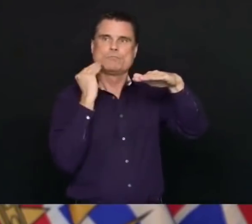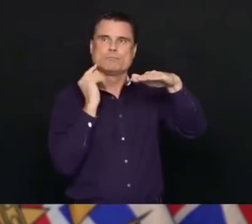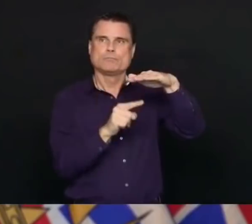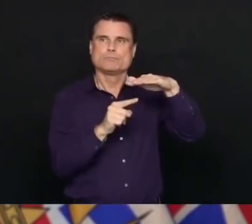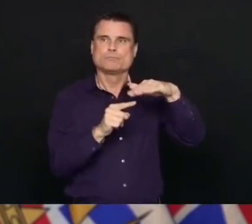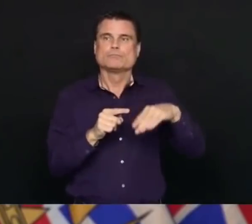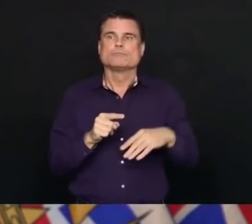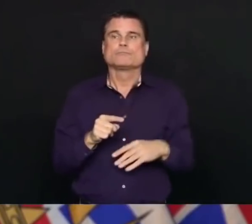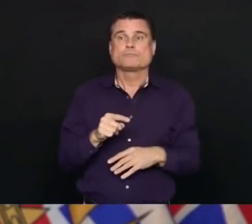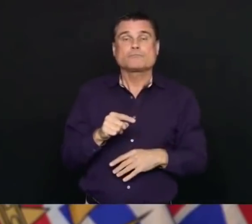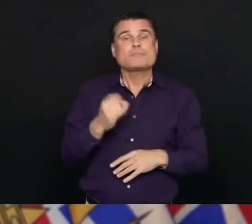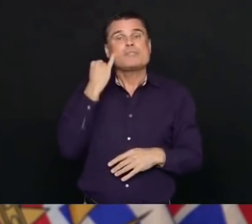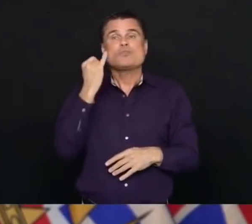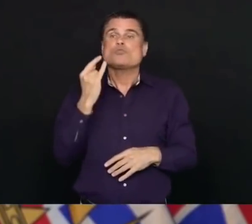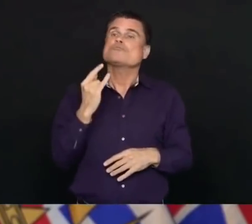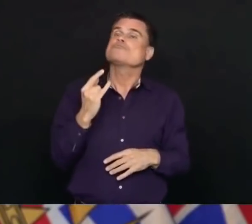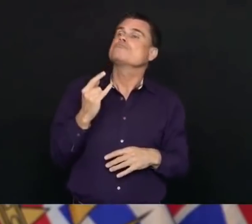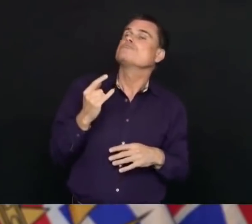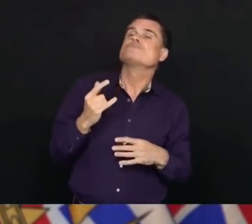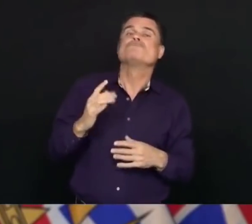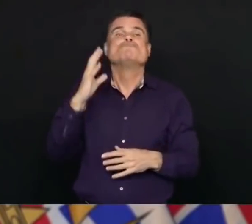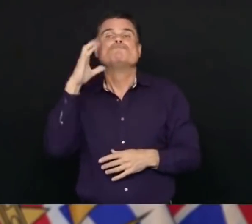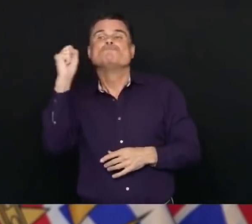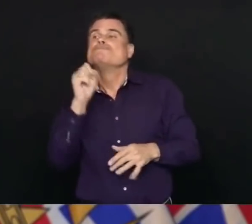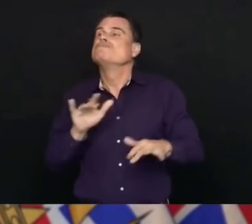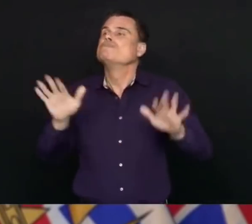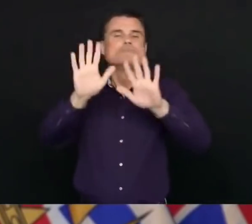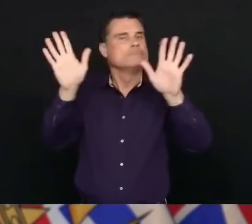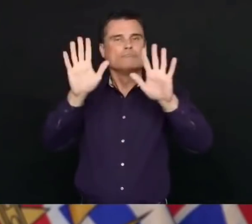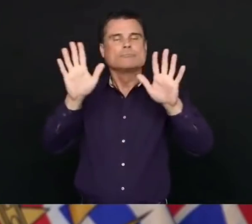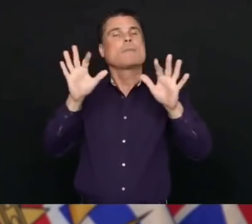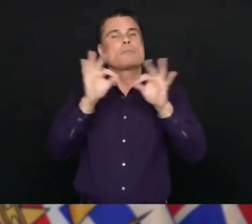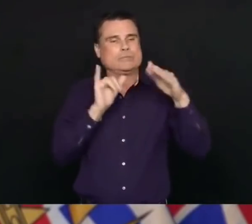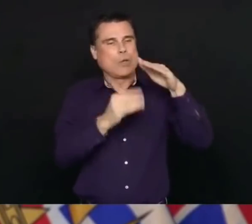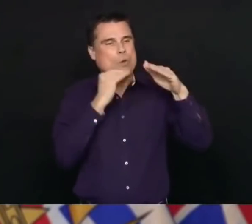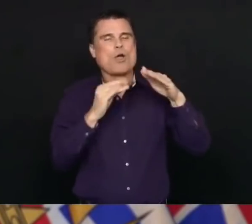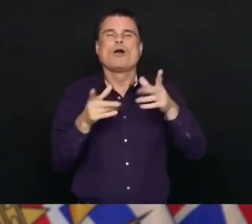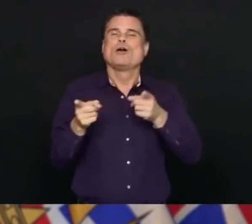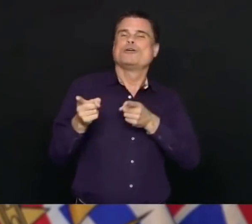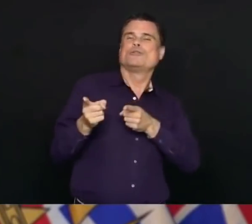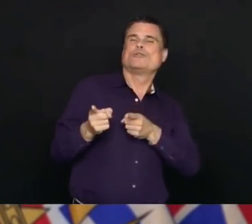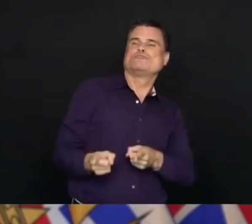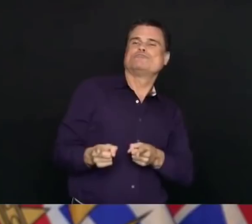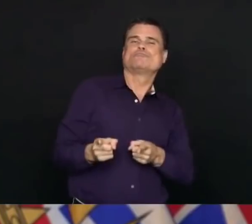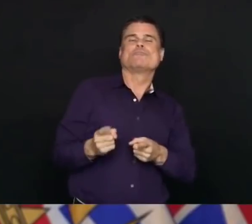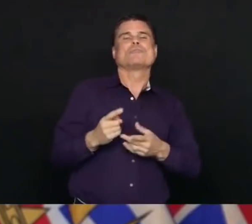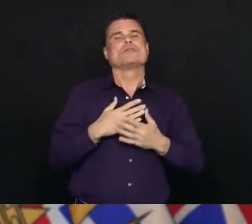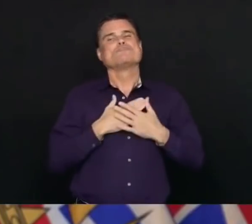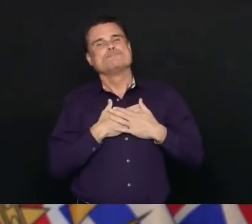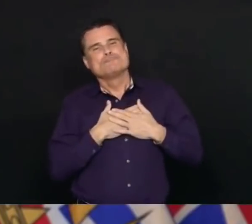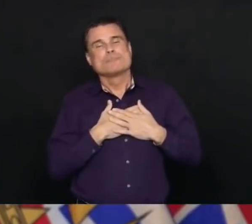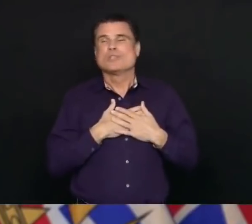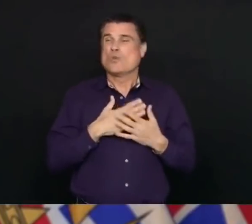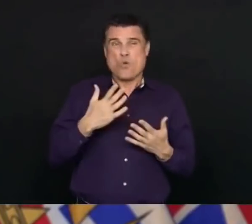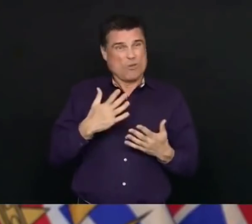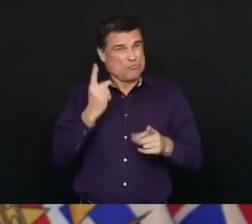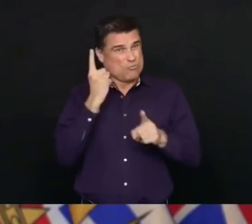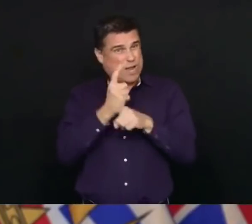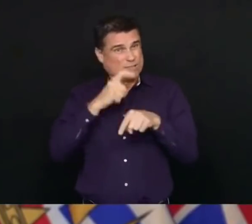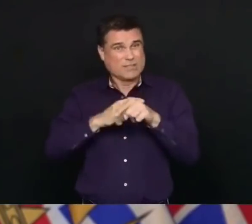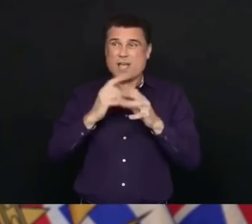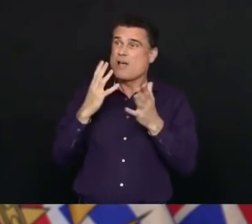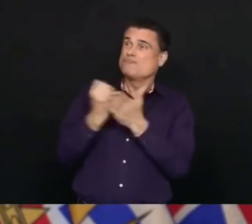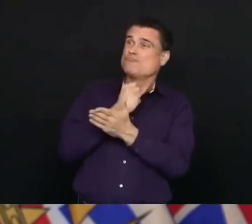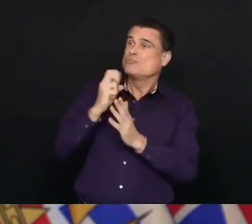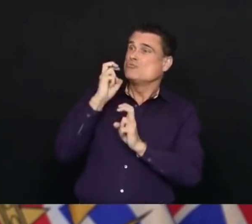absolutely necessary and you need to take care of your family. There's lots that we can do close to home, with our